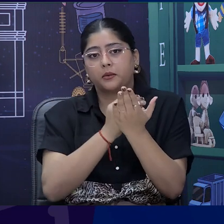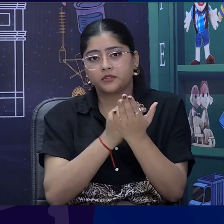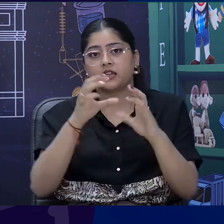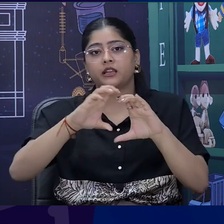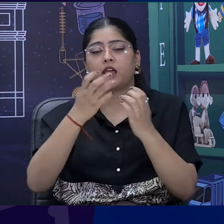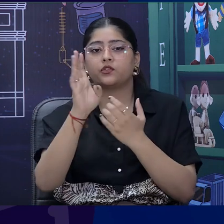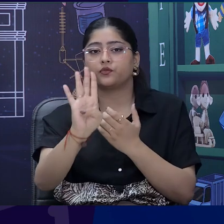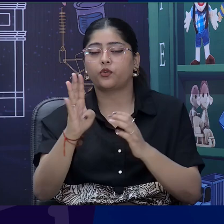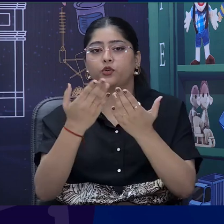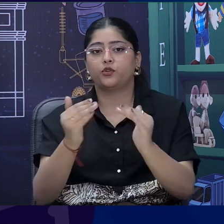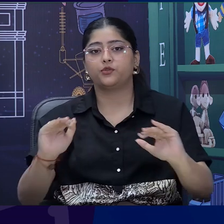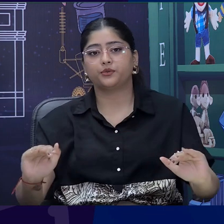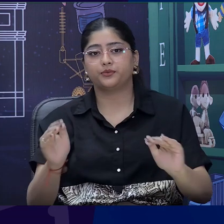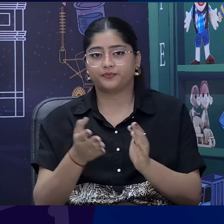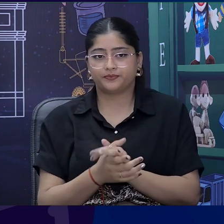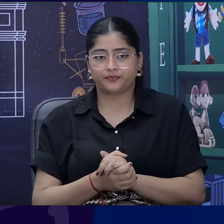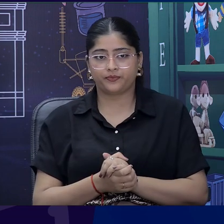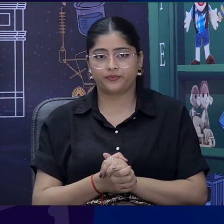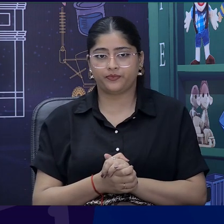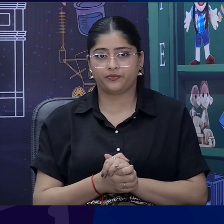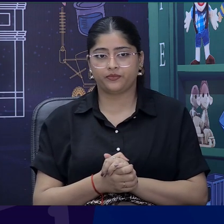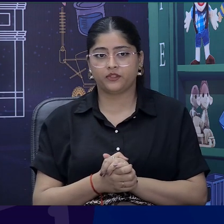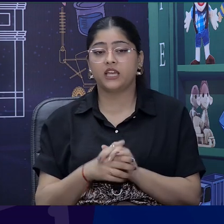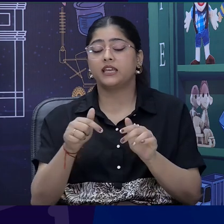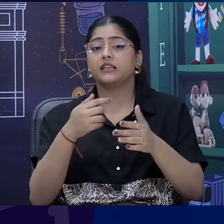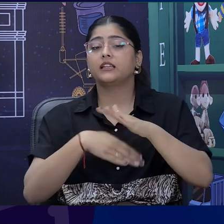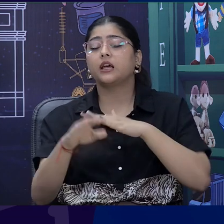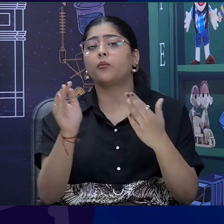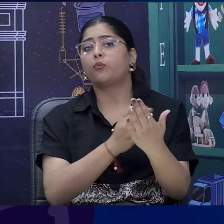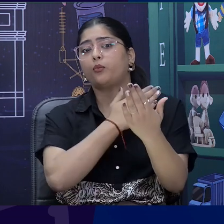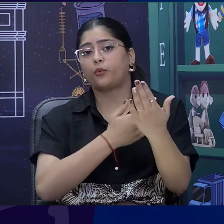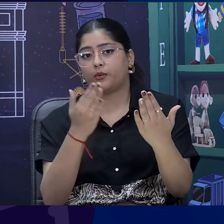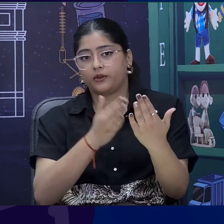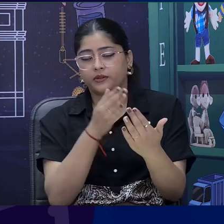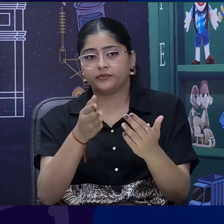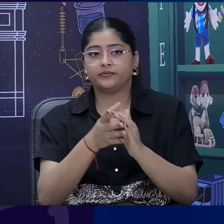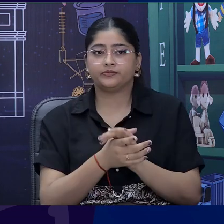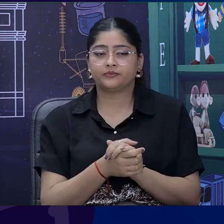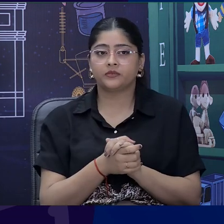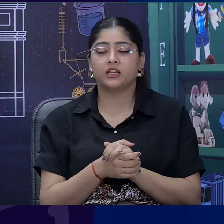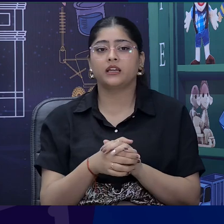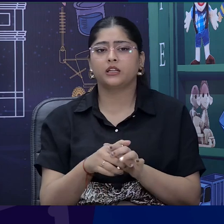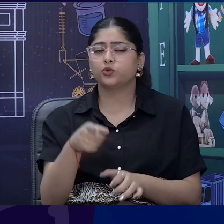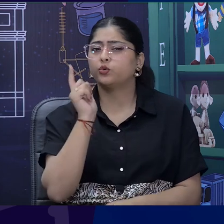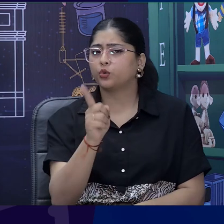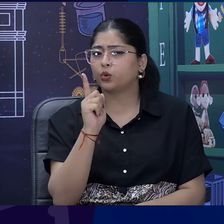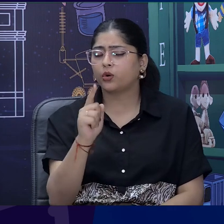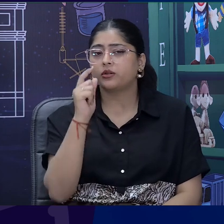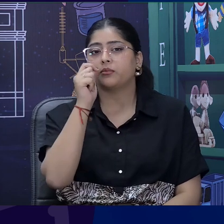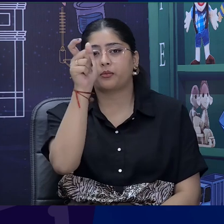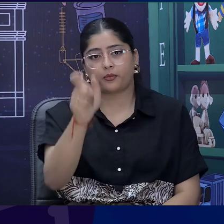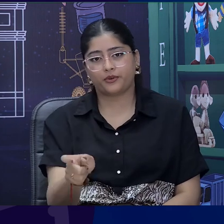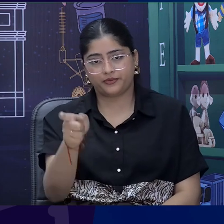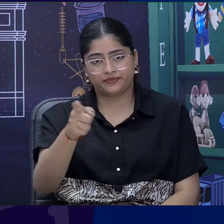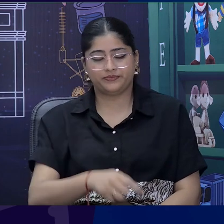And you can easily figure out that it is a poem about a naughty boy. A boy that is very naughty. So, where